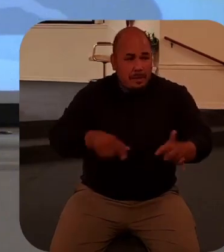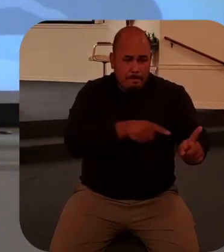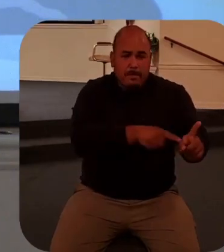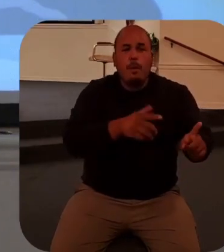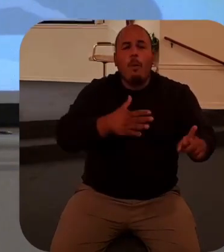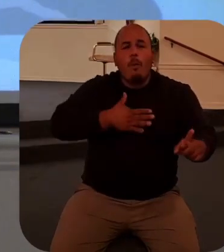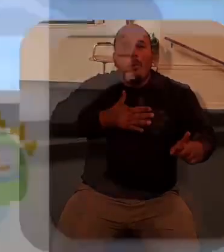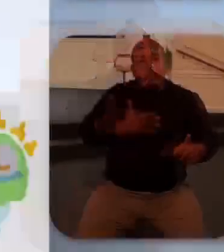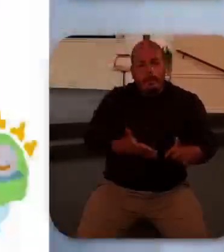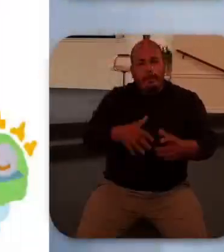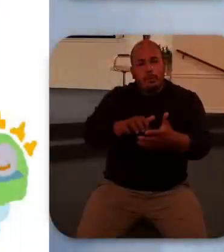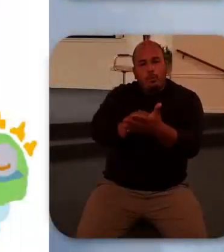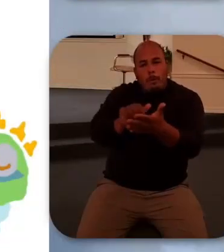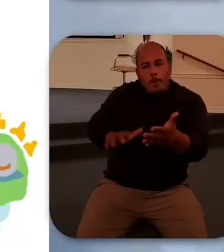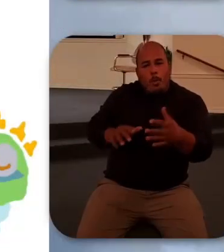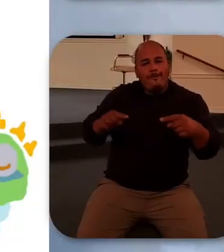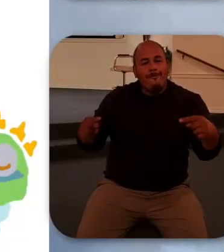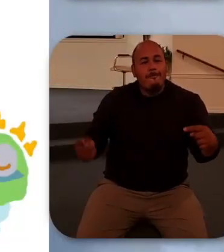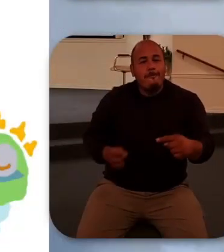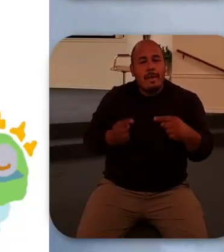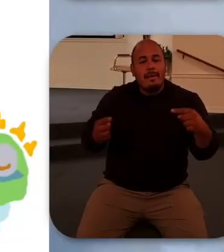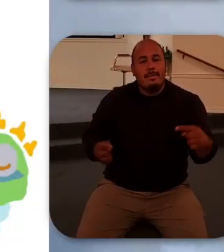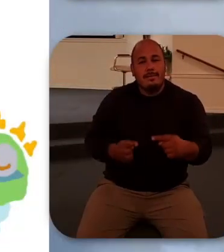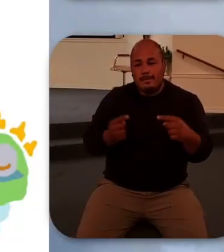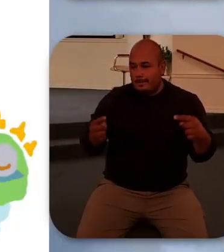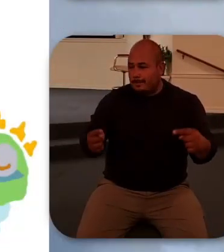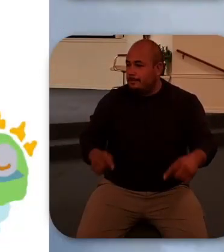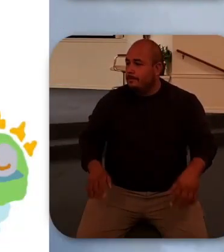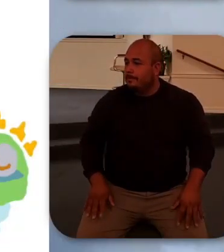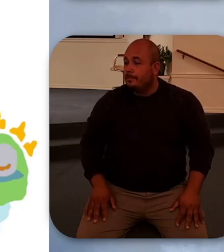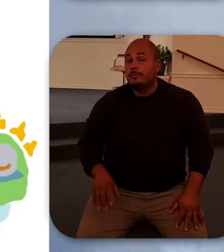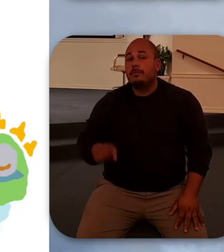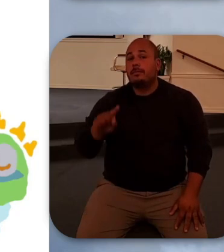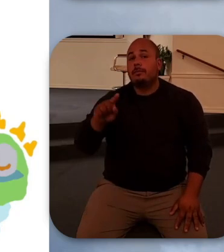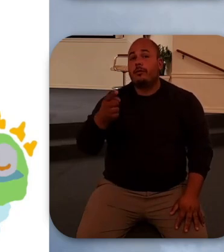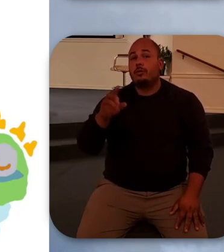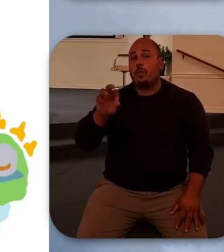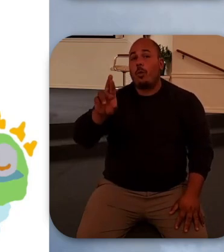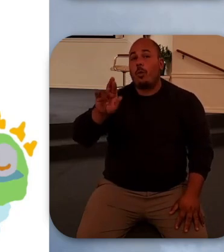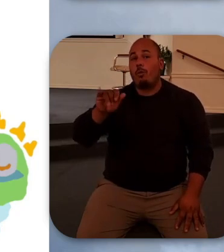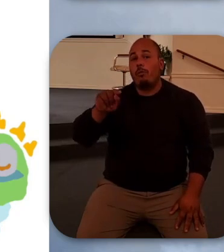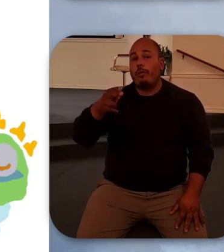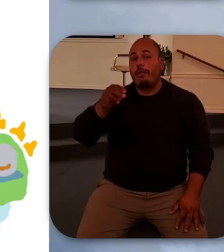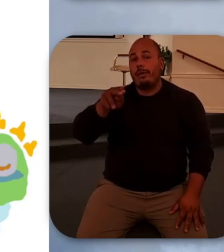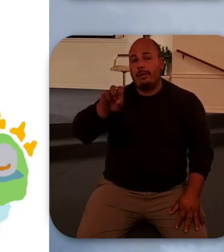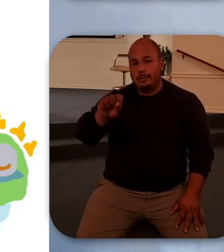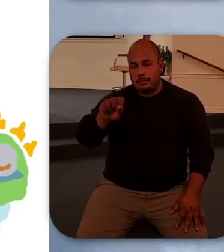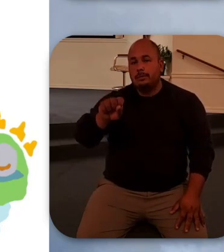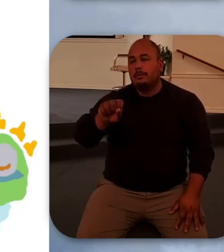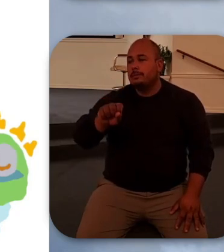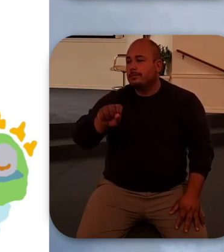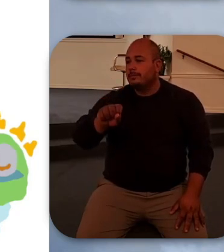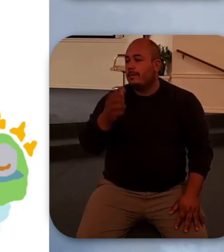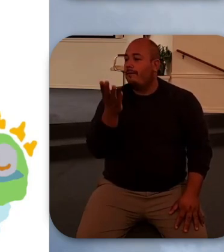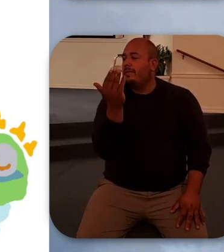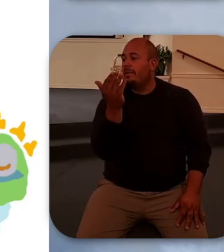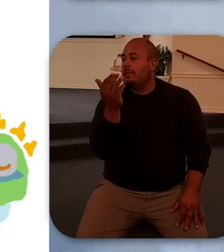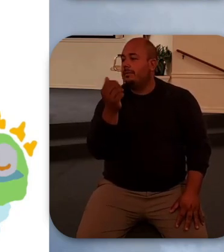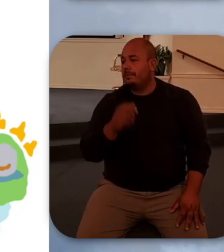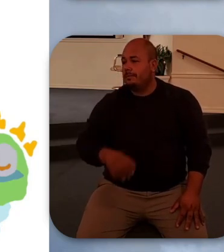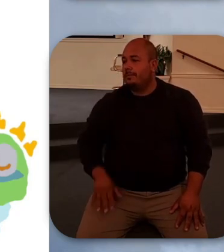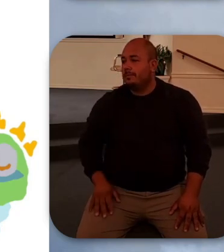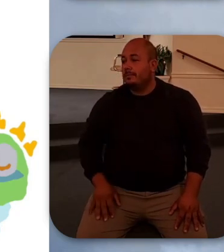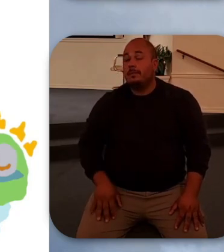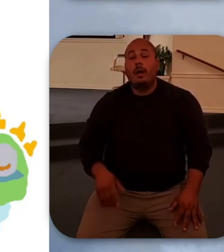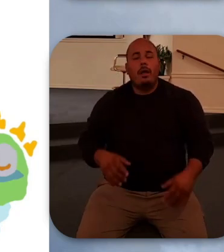15 verses 52 to 55 tells us that one day in a flash in the twinkling of an eye at the